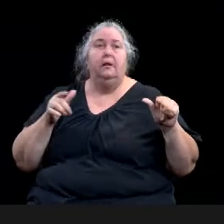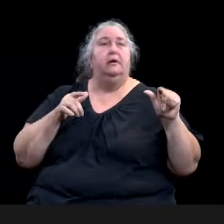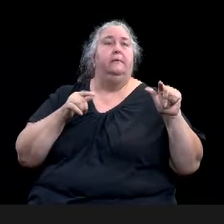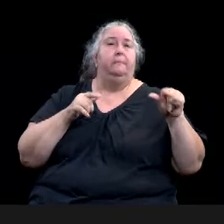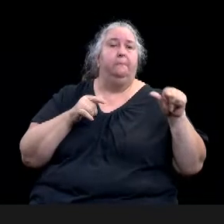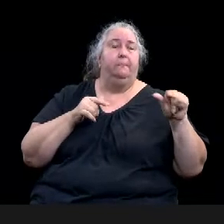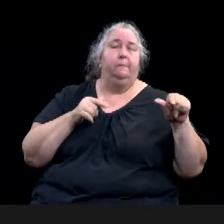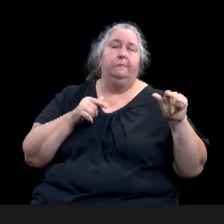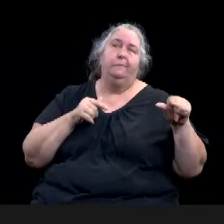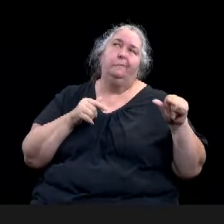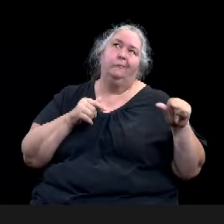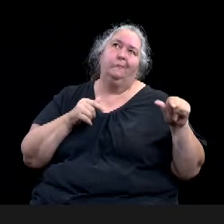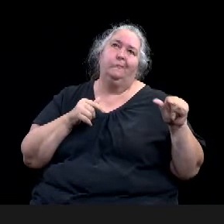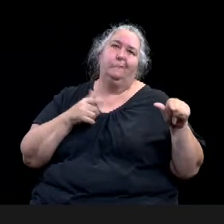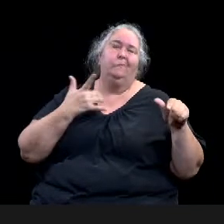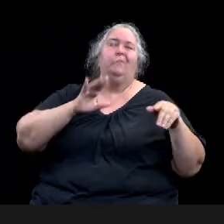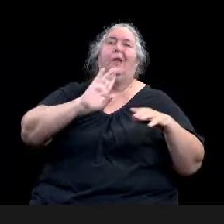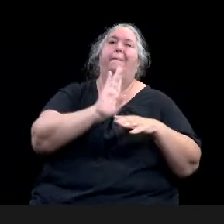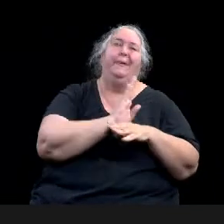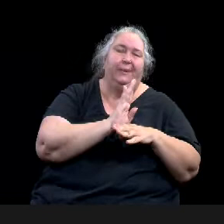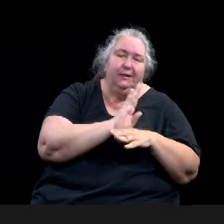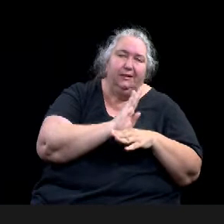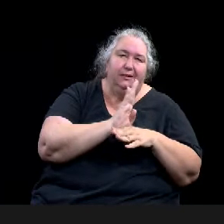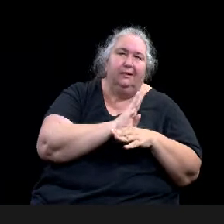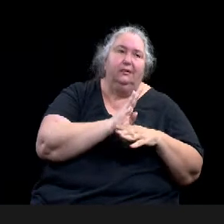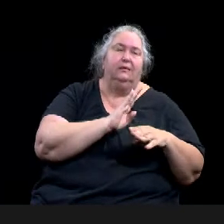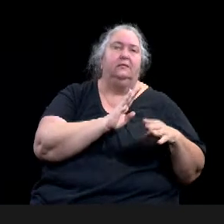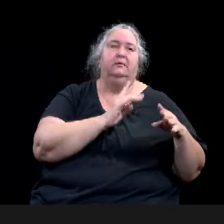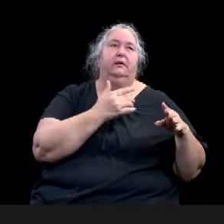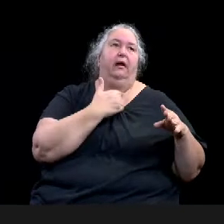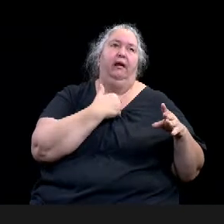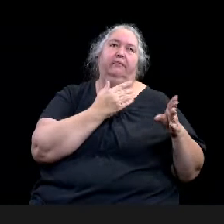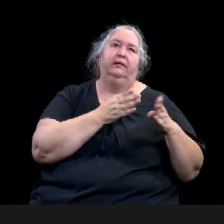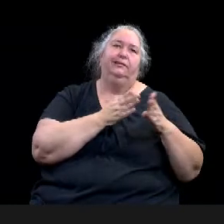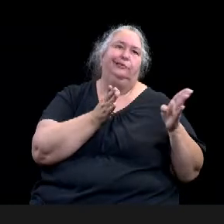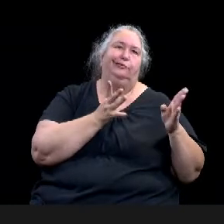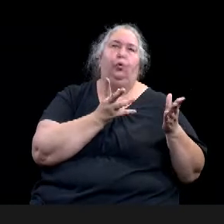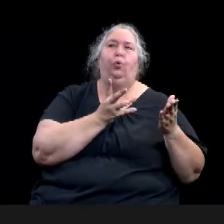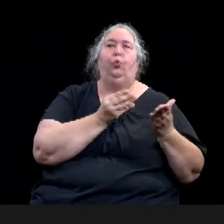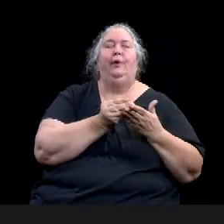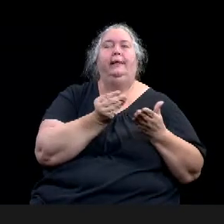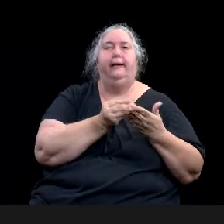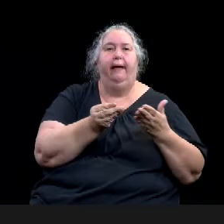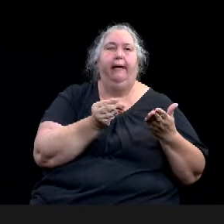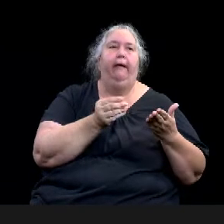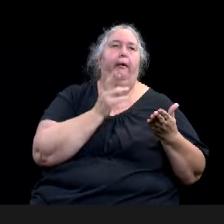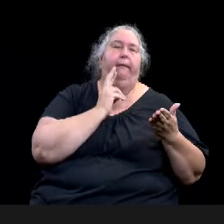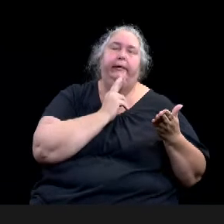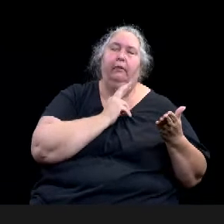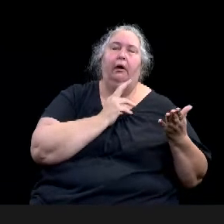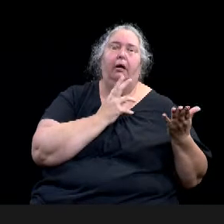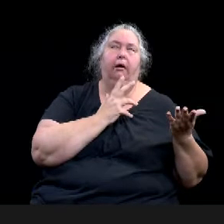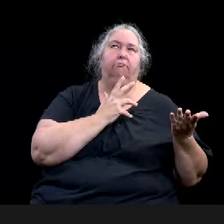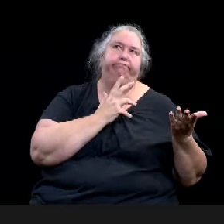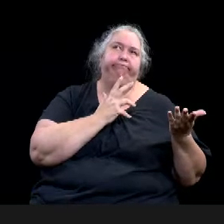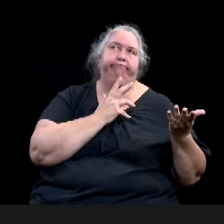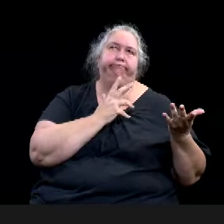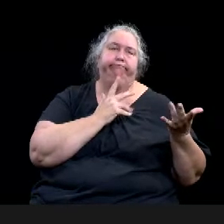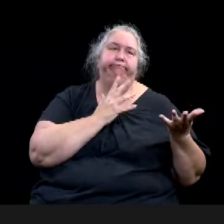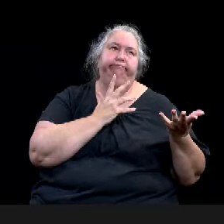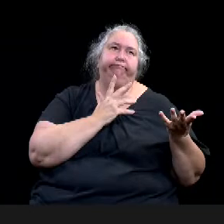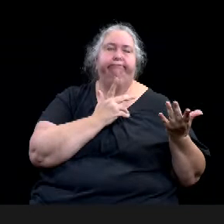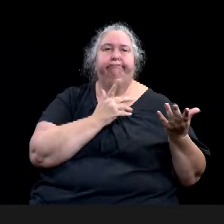restaurants, um, offices, uh, other commercial uses, uh, and also it allows, uh, for, uh,